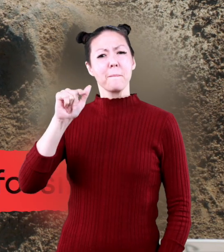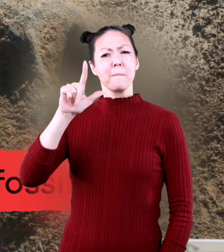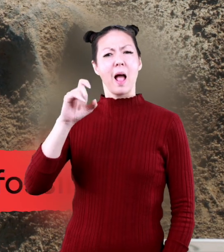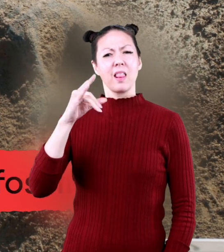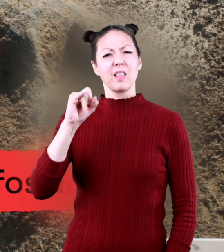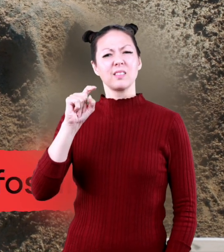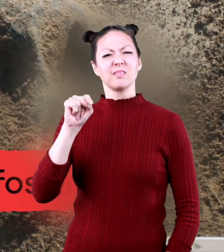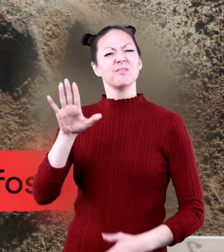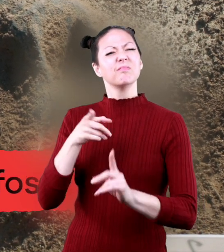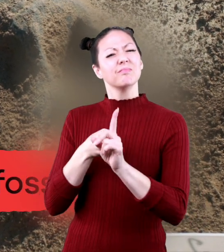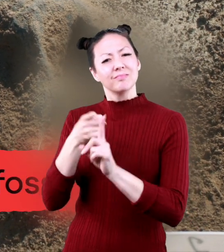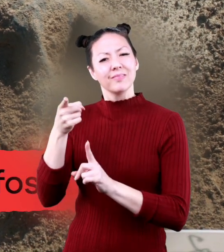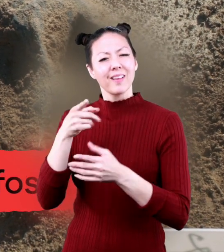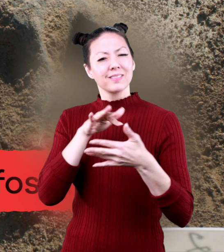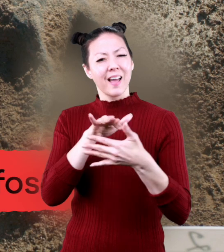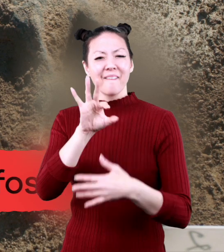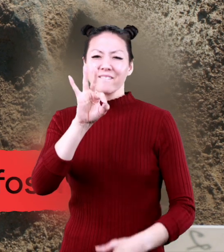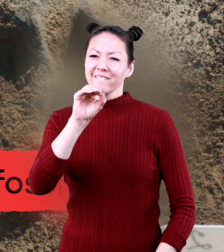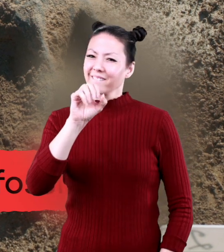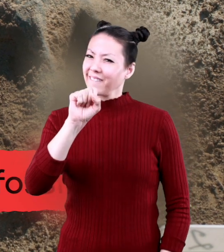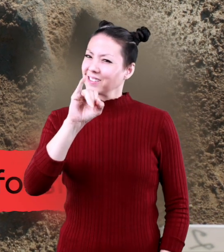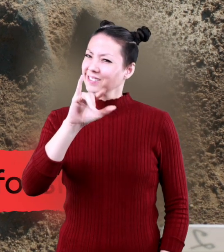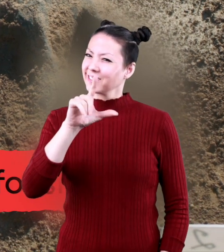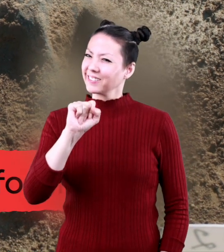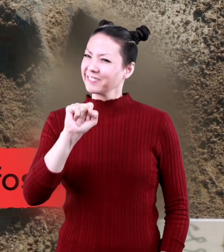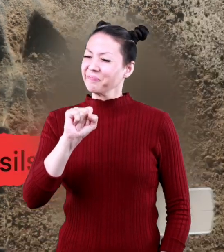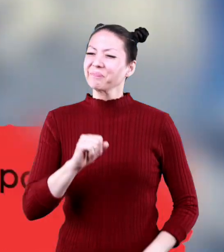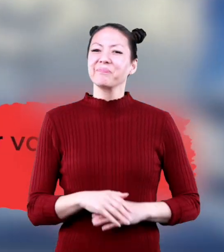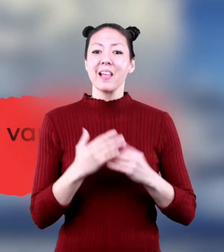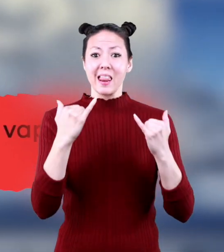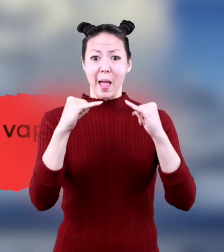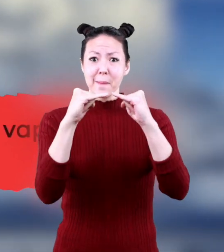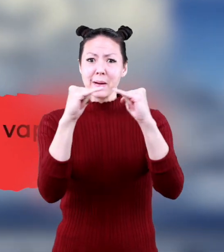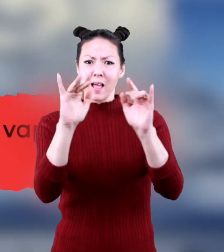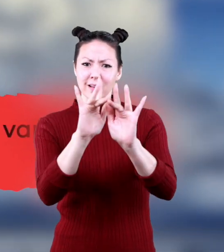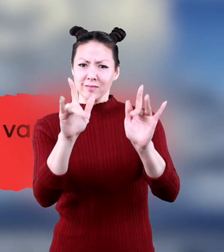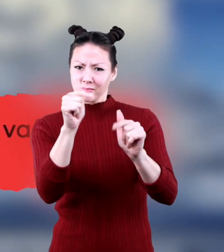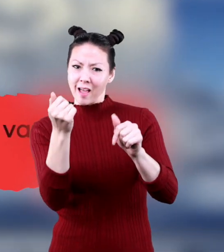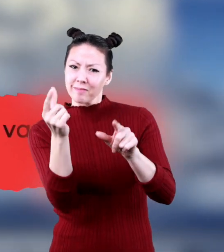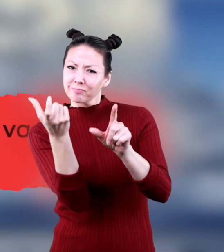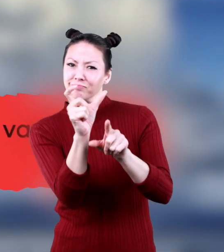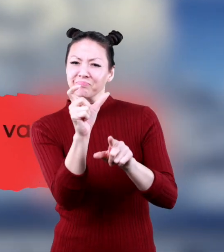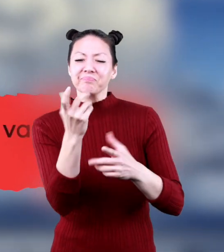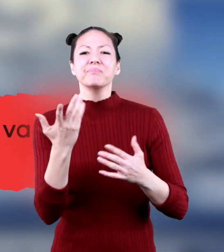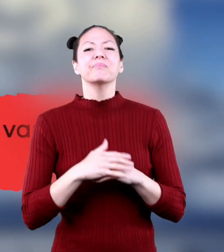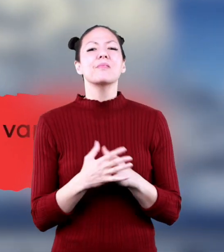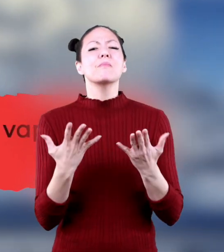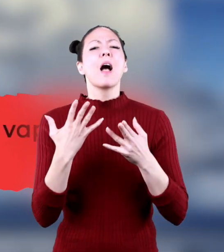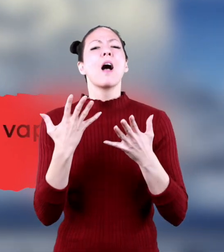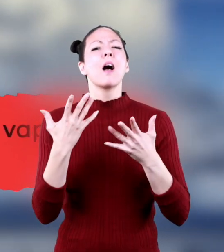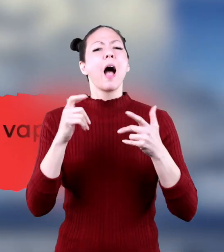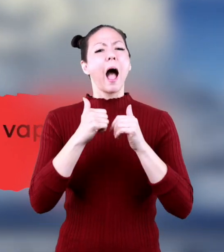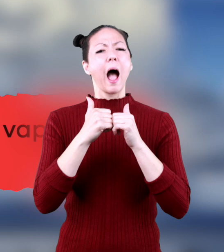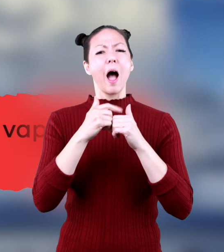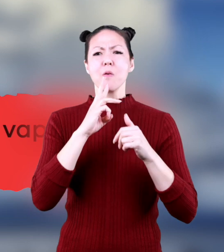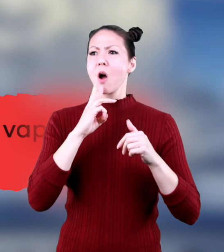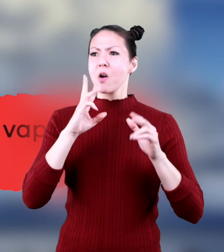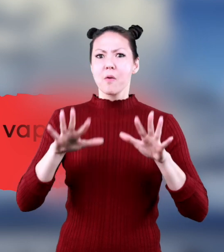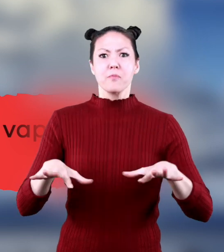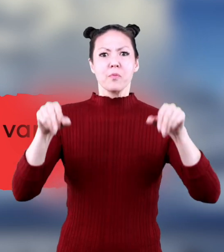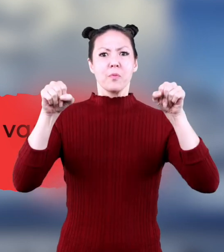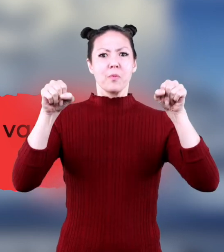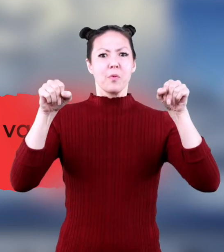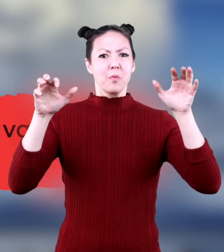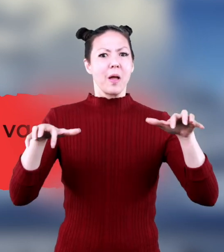A paleontologist studies fossils. Fill in the blank. Blank tells us